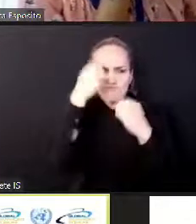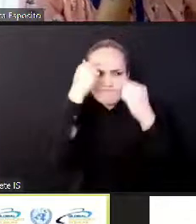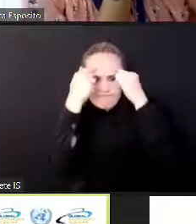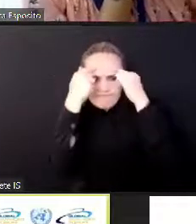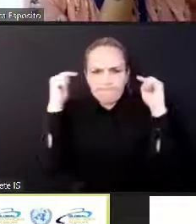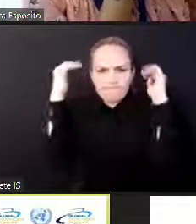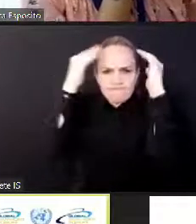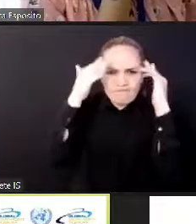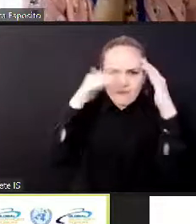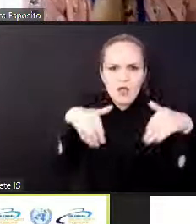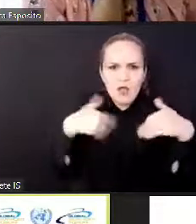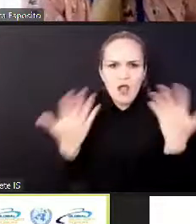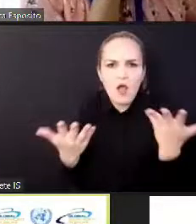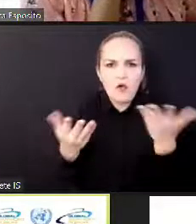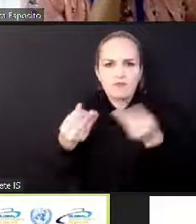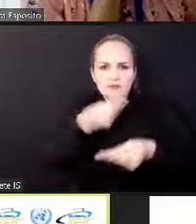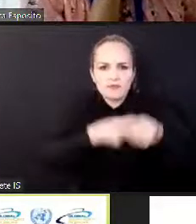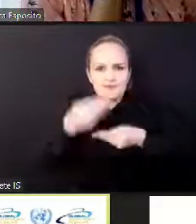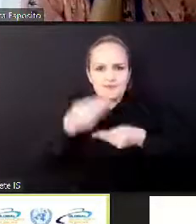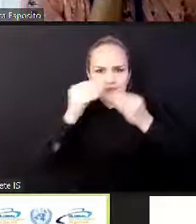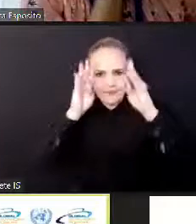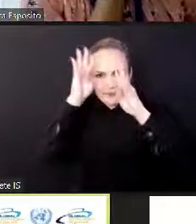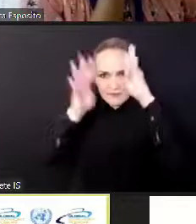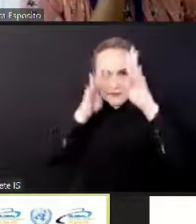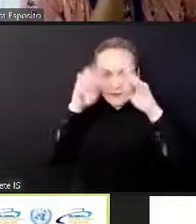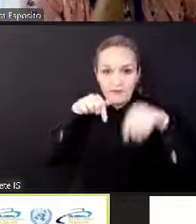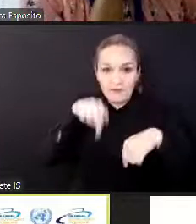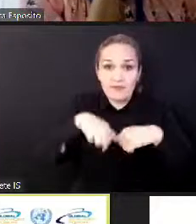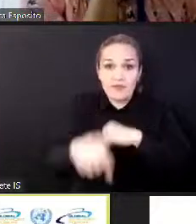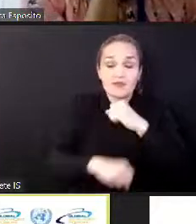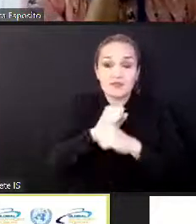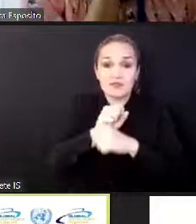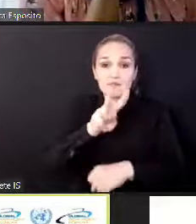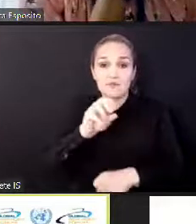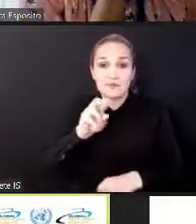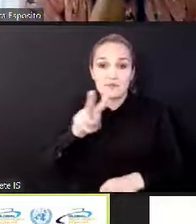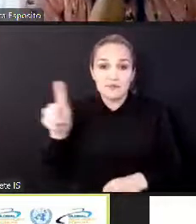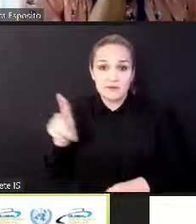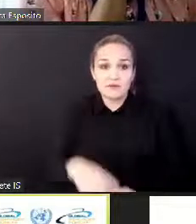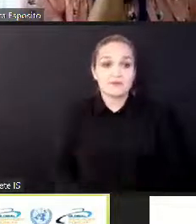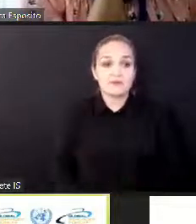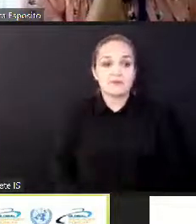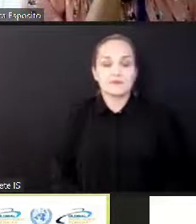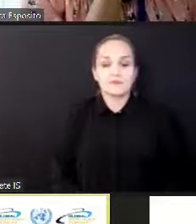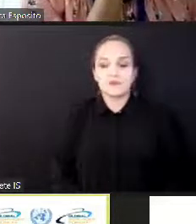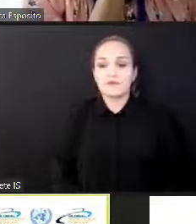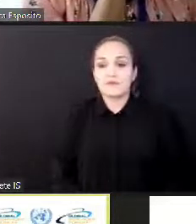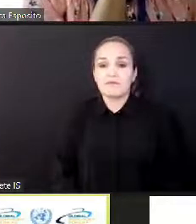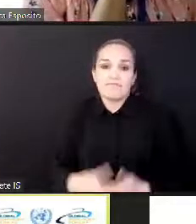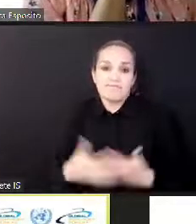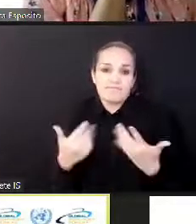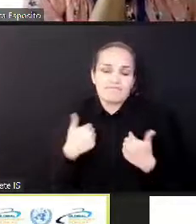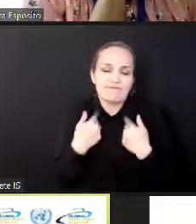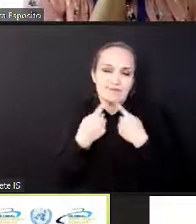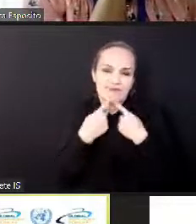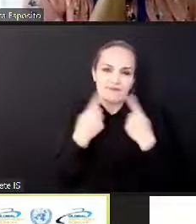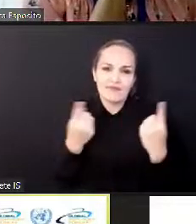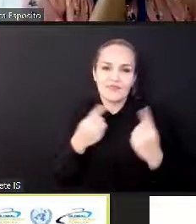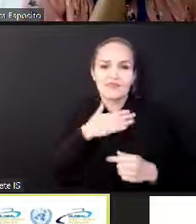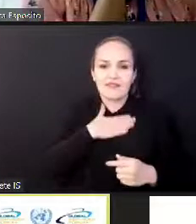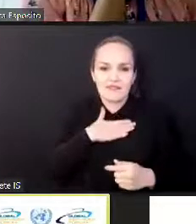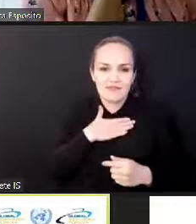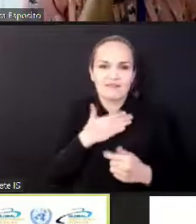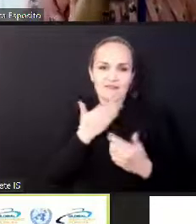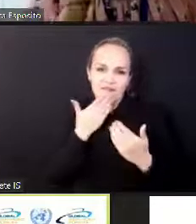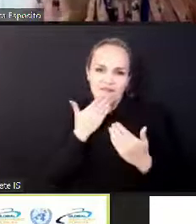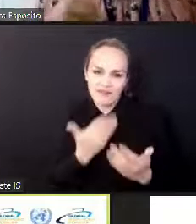And I just would like to thank Mr. Helscher for an excellent idea for, you know, to conclude this International